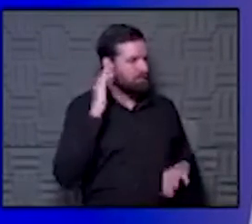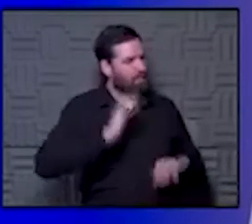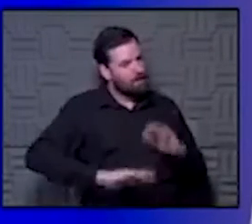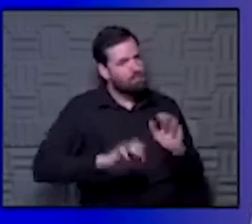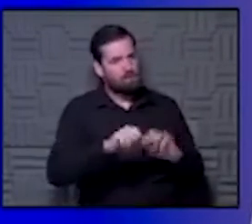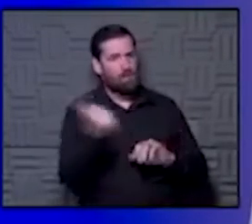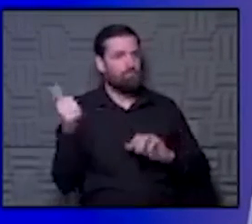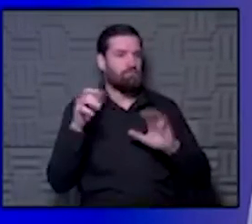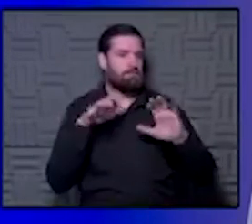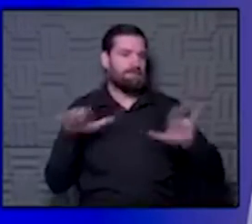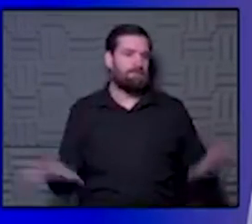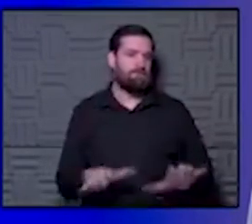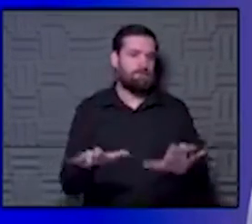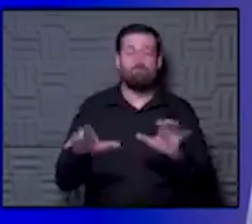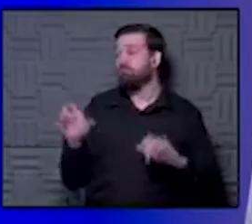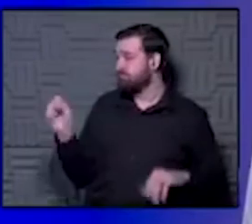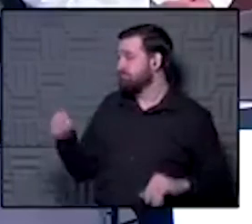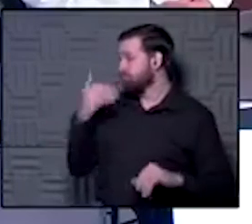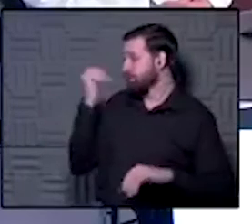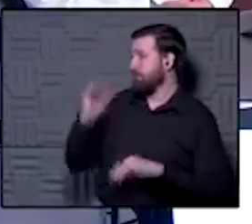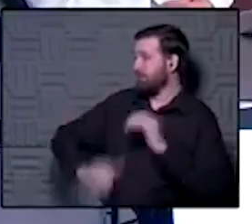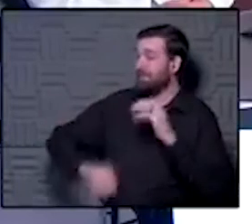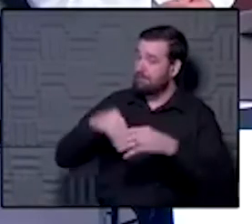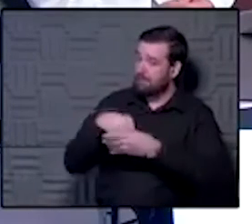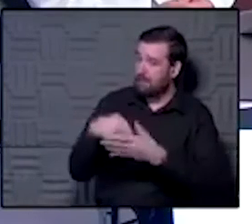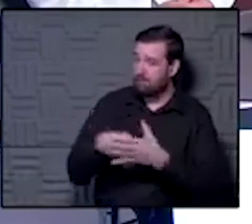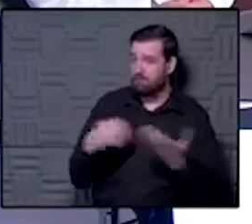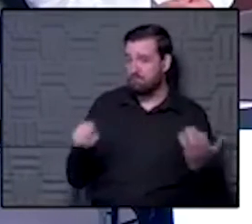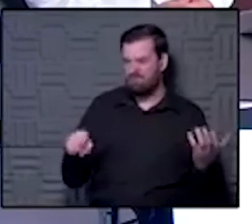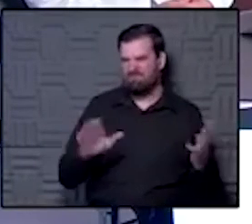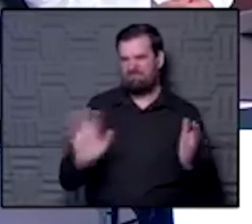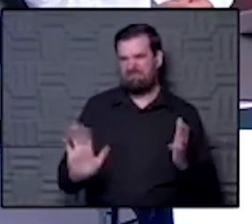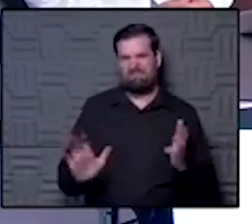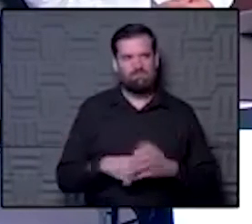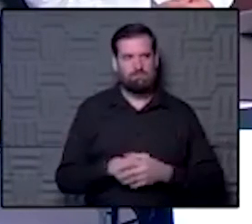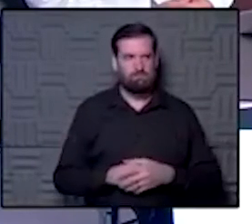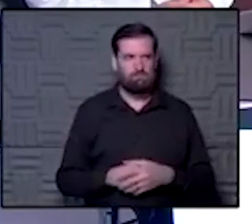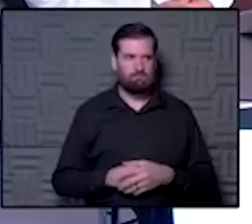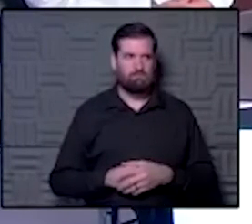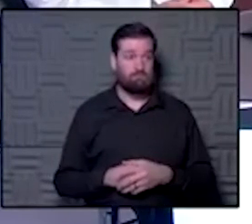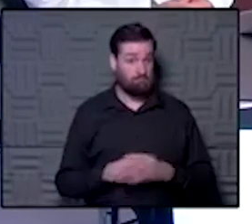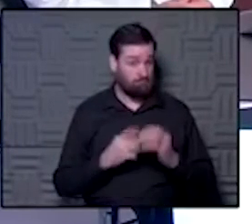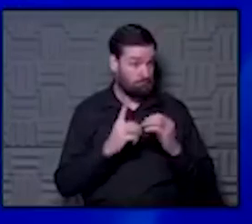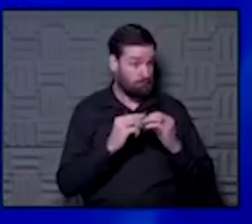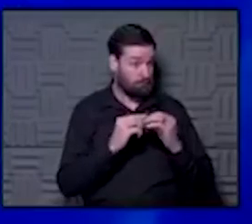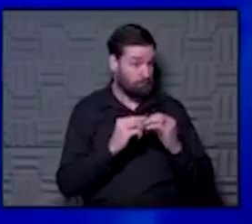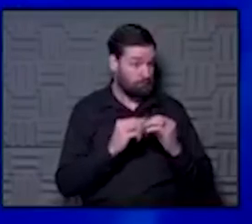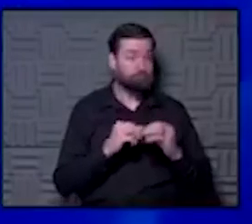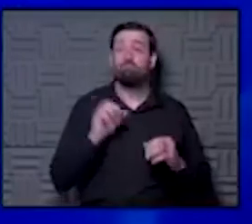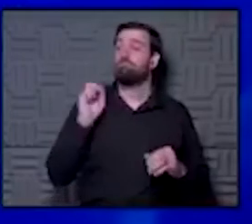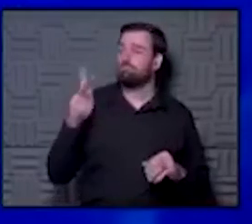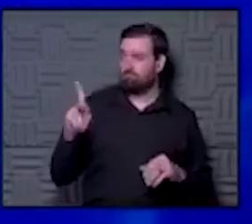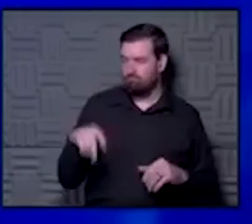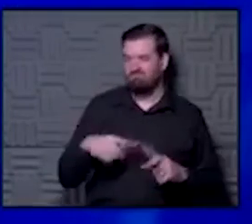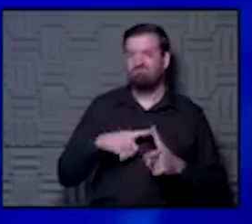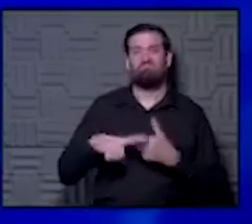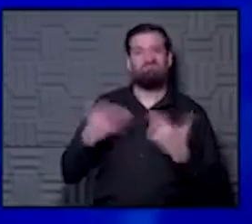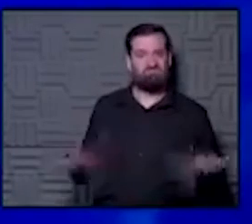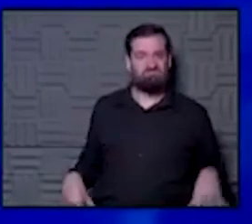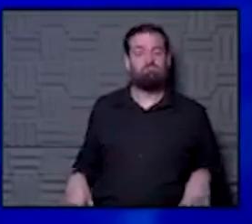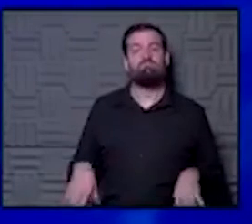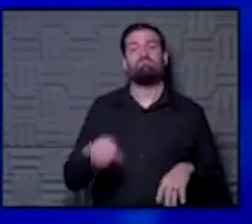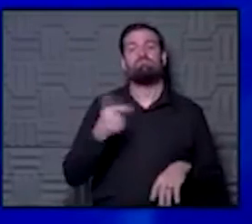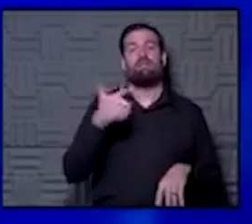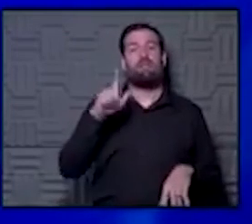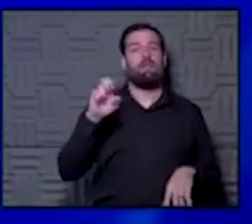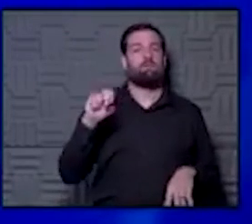other activities. and it's a lot better than being inside doing it. I wouldn't do that. Time for one more. more question, then we'll be done. Yeah, so